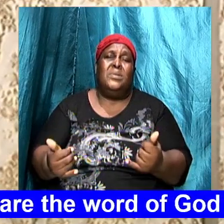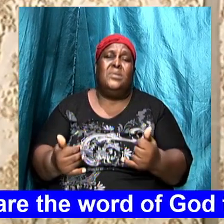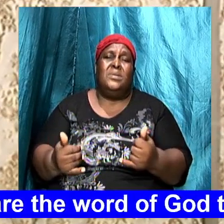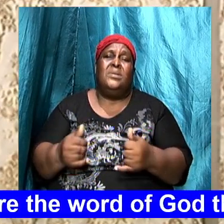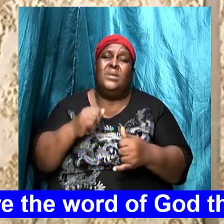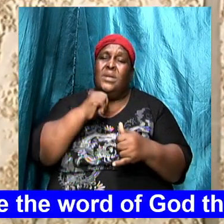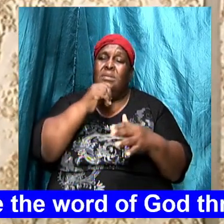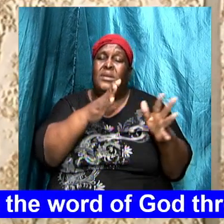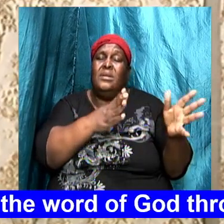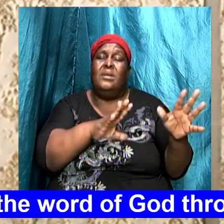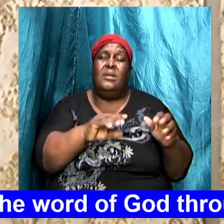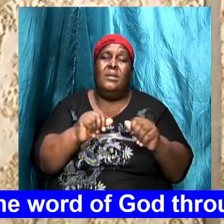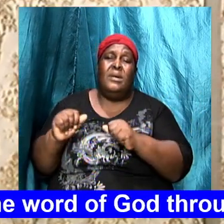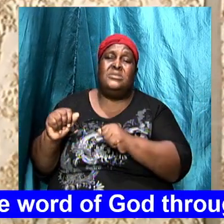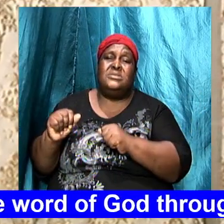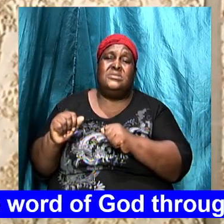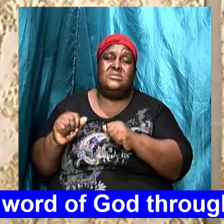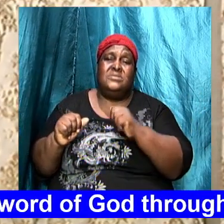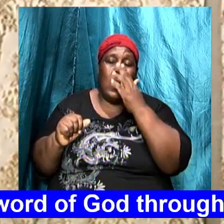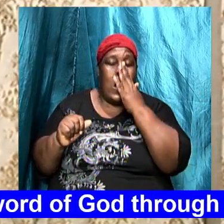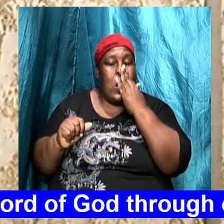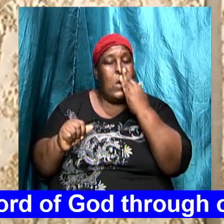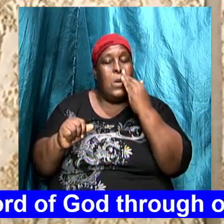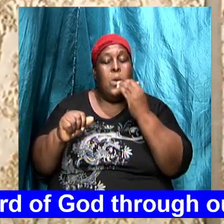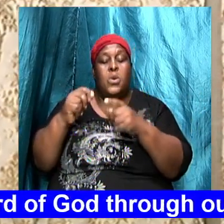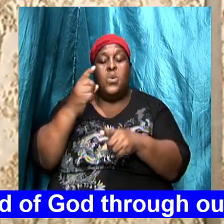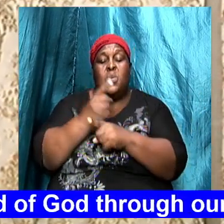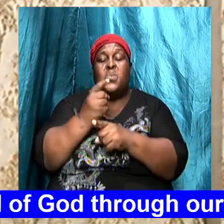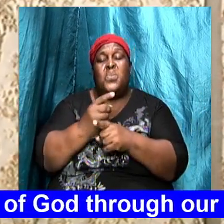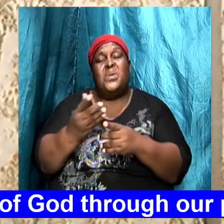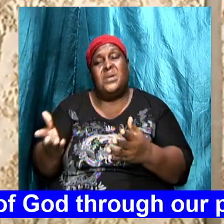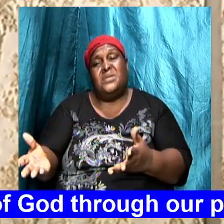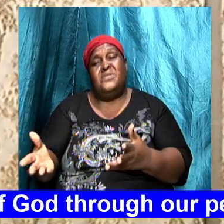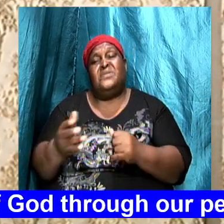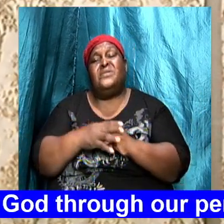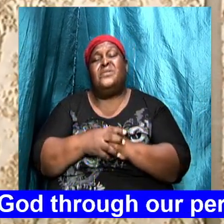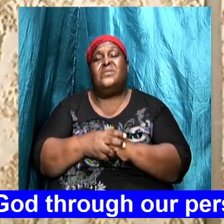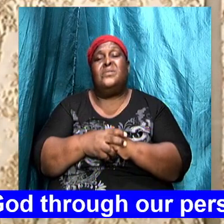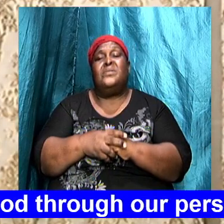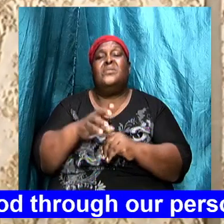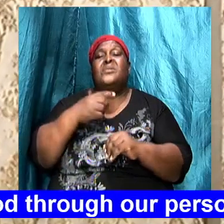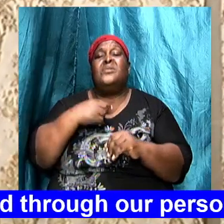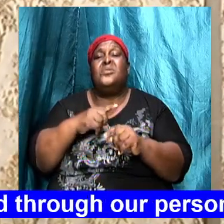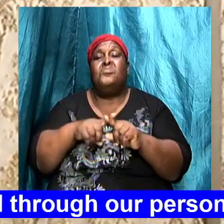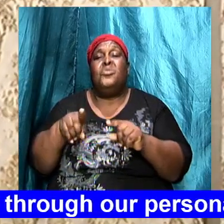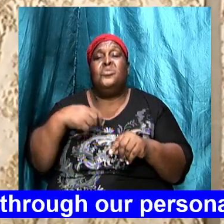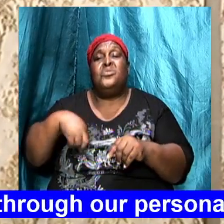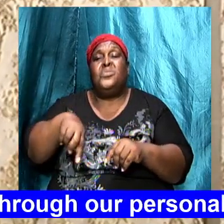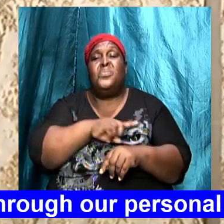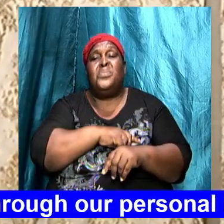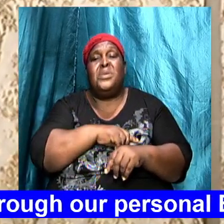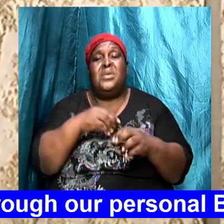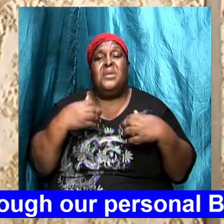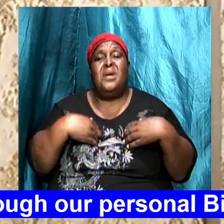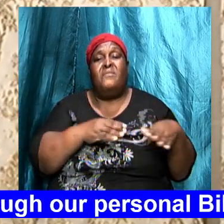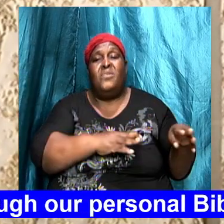lost it it do last it is right there still but we have walked away